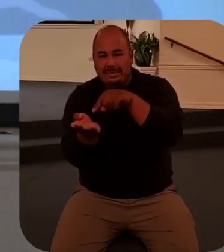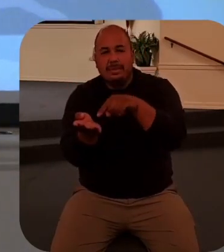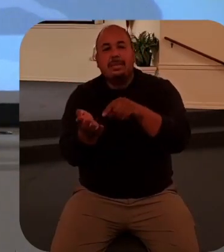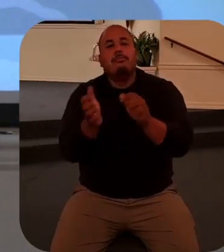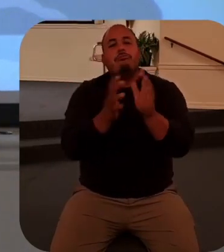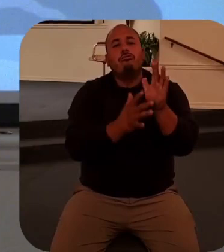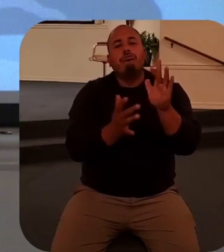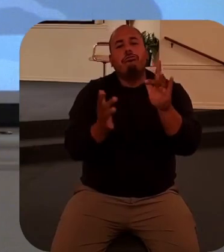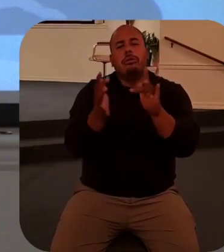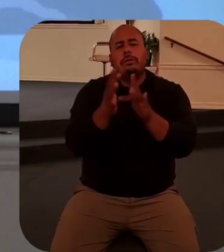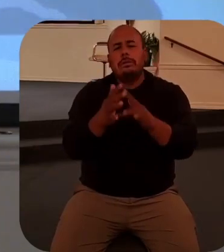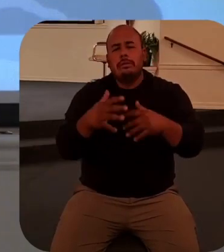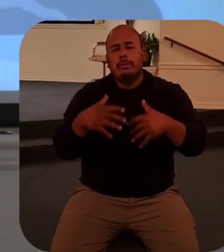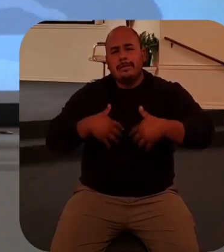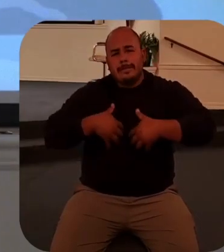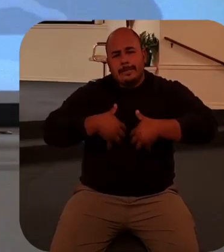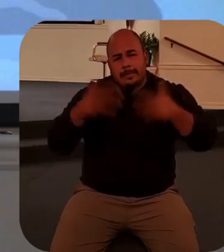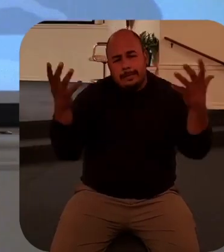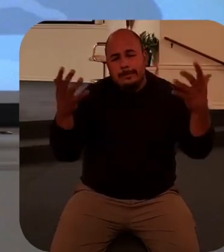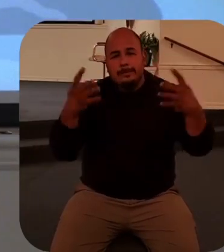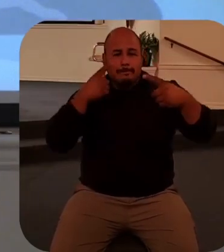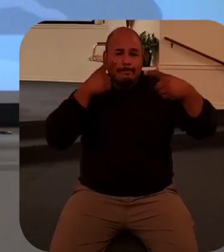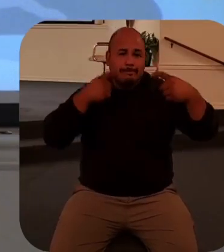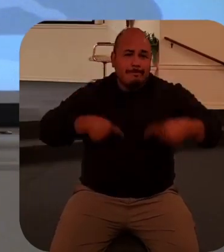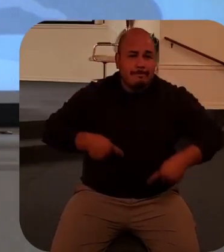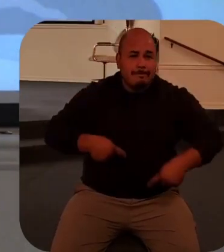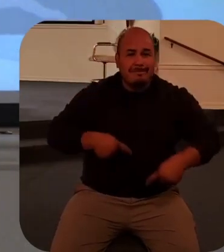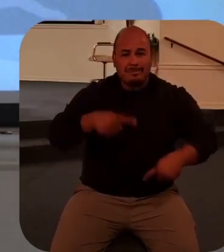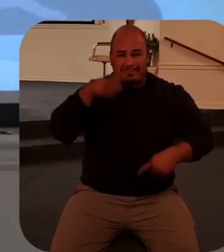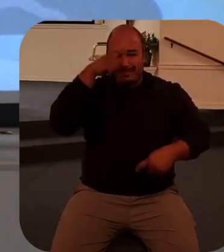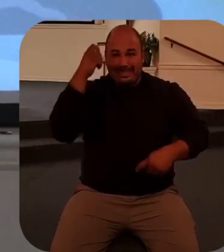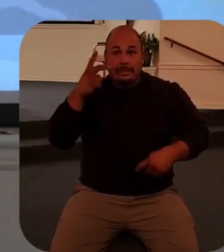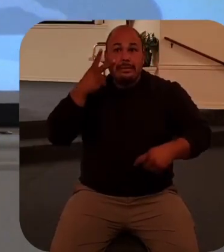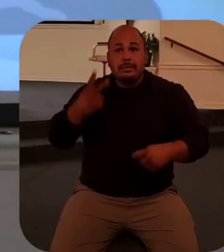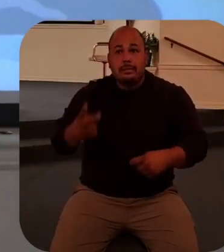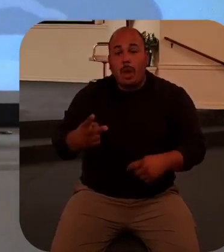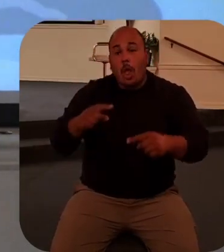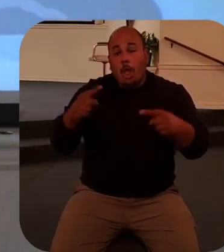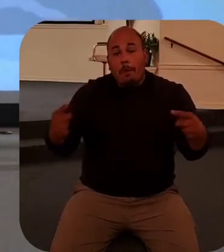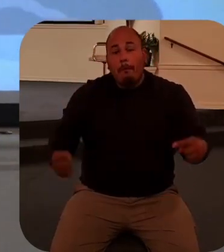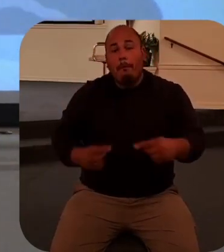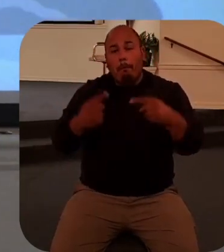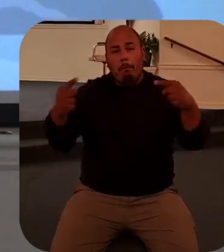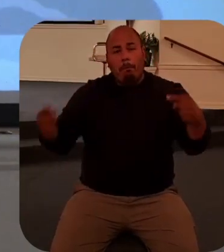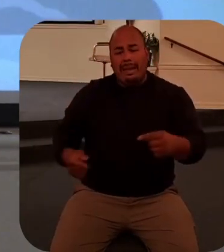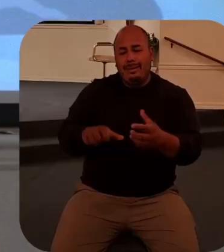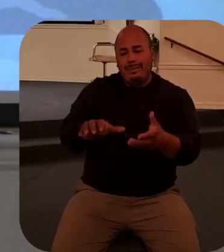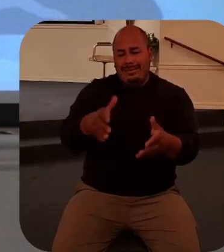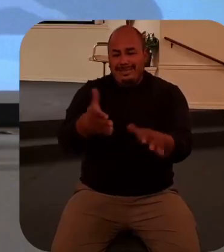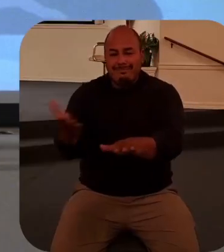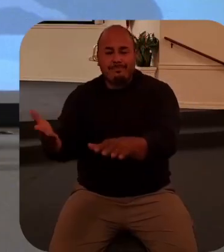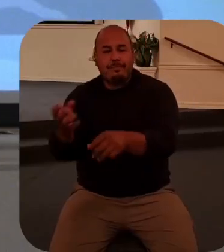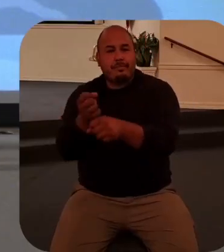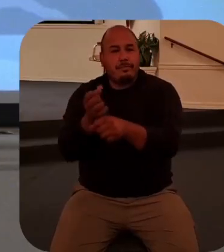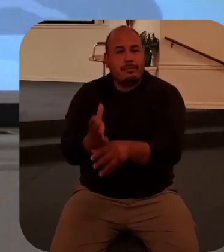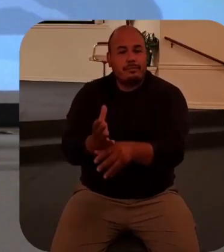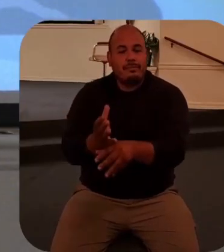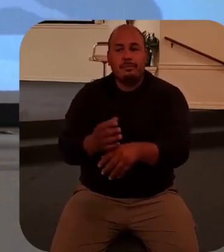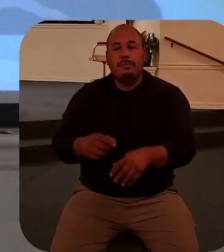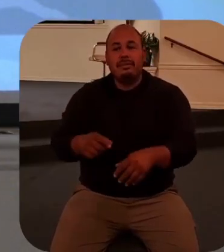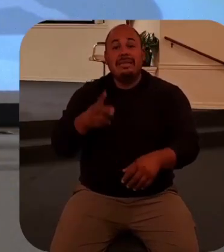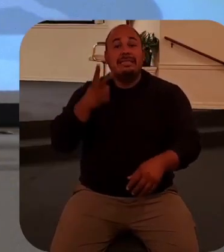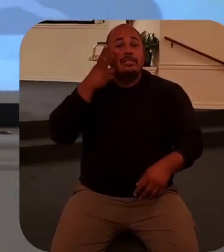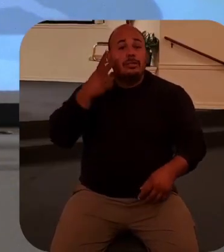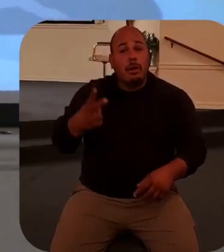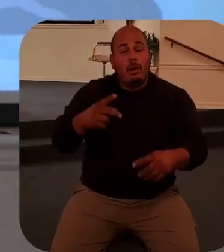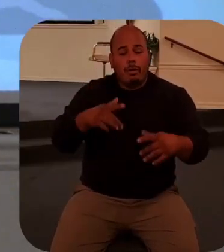the terrible power of death over our lives he saw the pain it causes he felt the heartache it